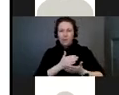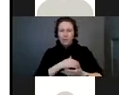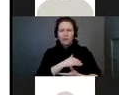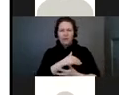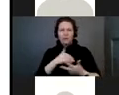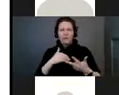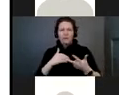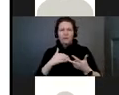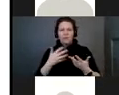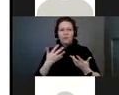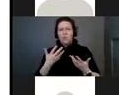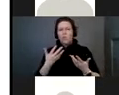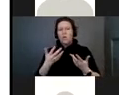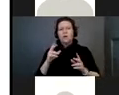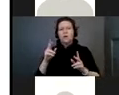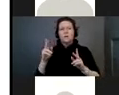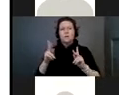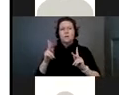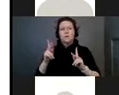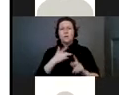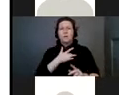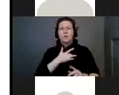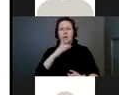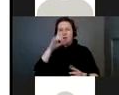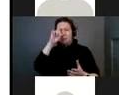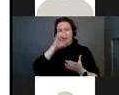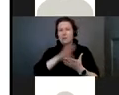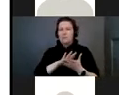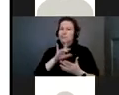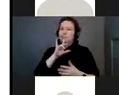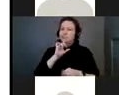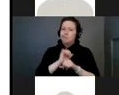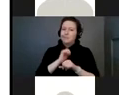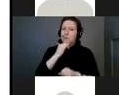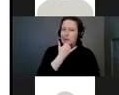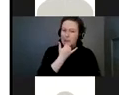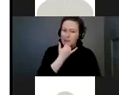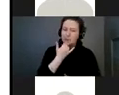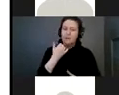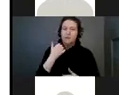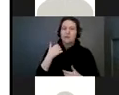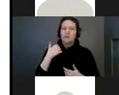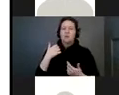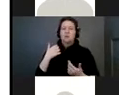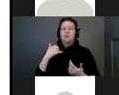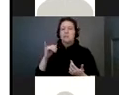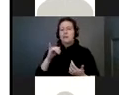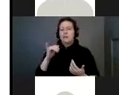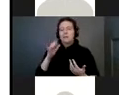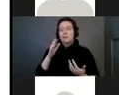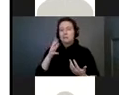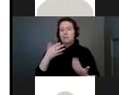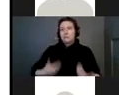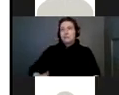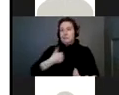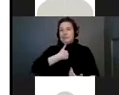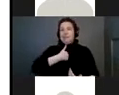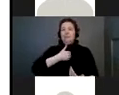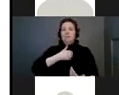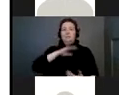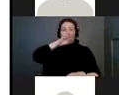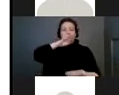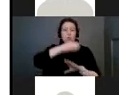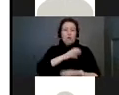common myths that I hear a lot as CMV parents and as the program director for the National CMV